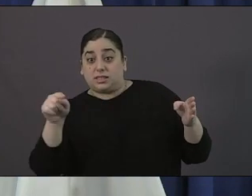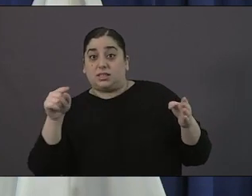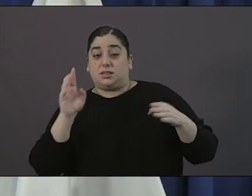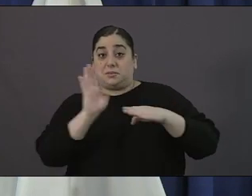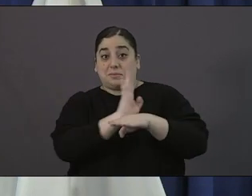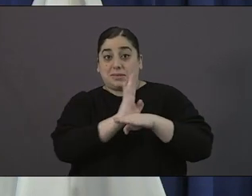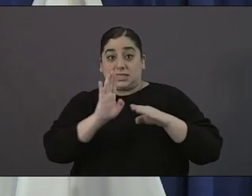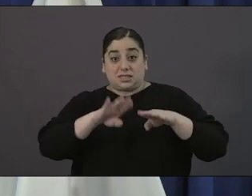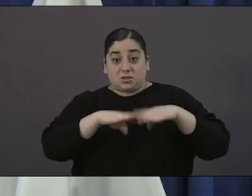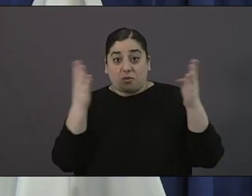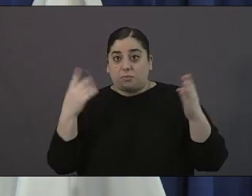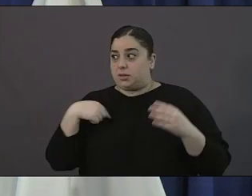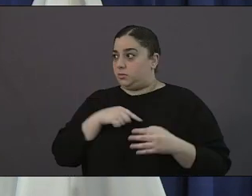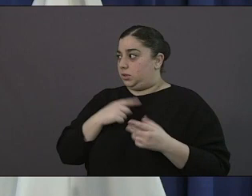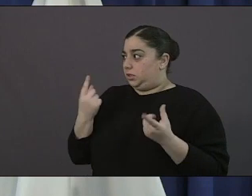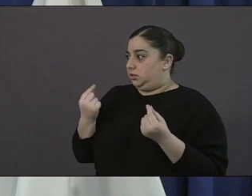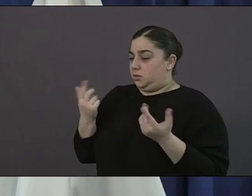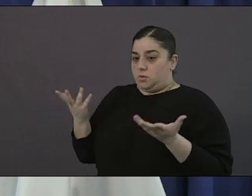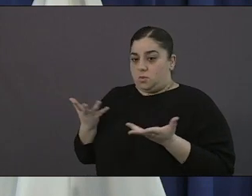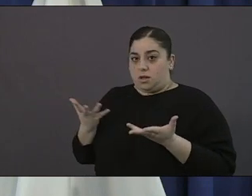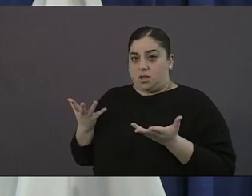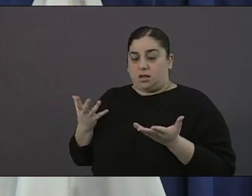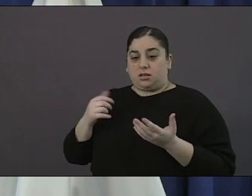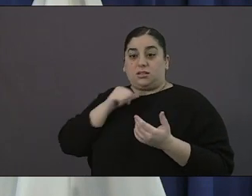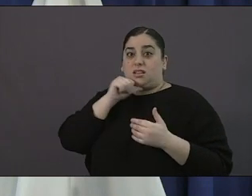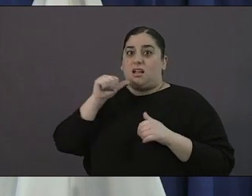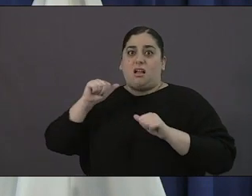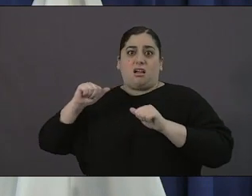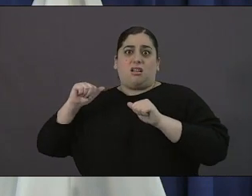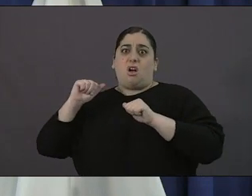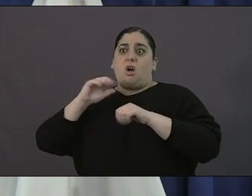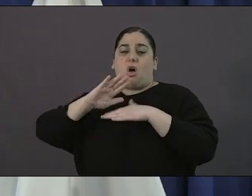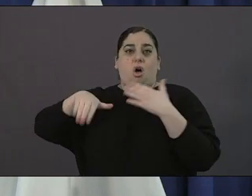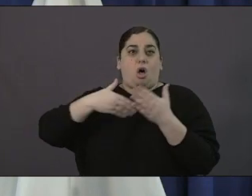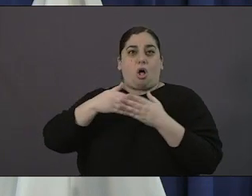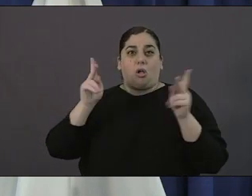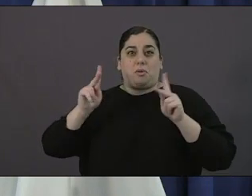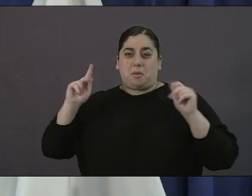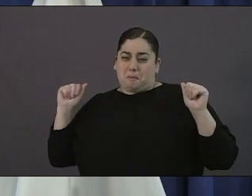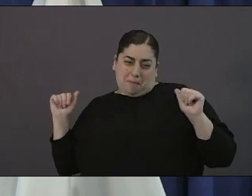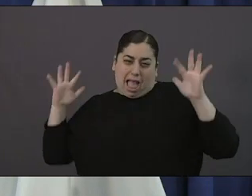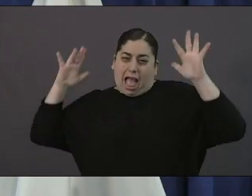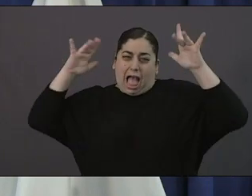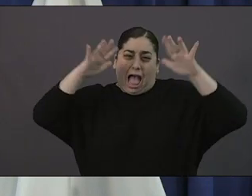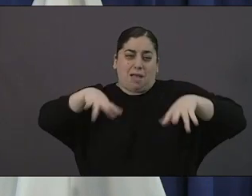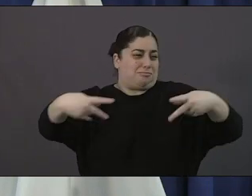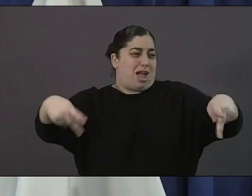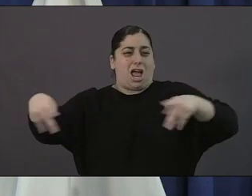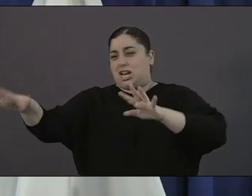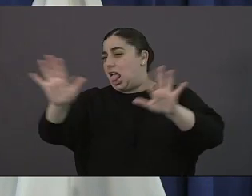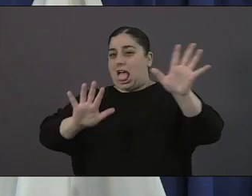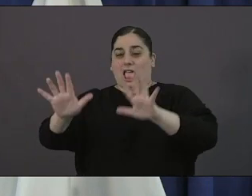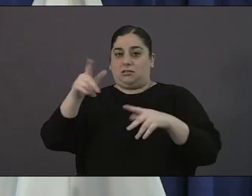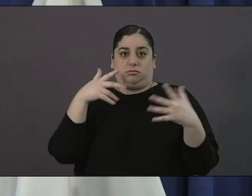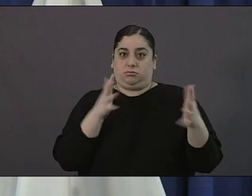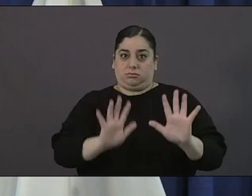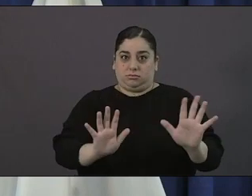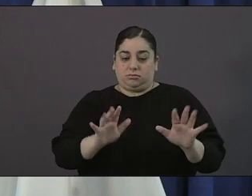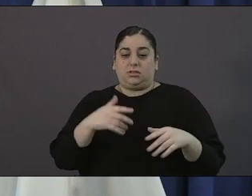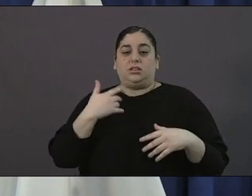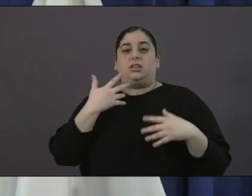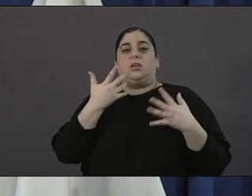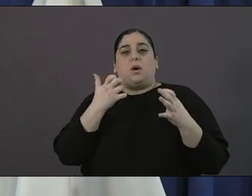important that we do it regionally that's one of the things that i have stressed to my fellow elected officials my colleagues at the county as well